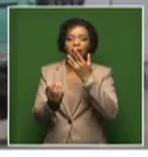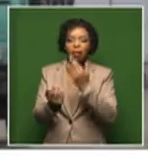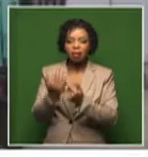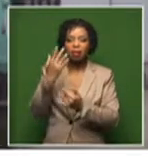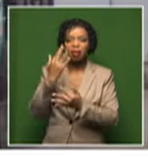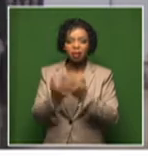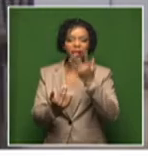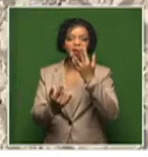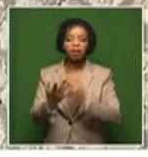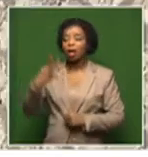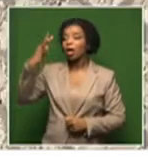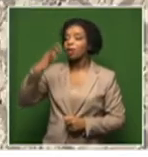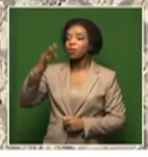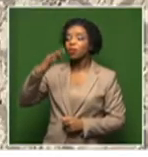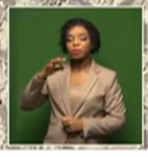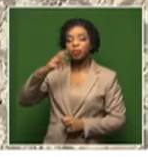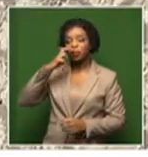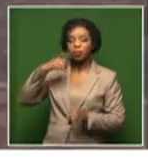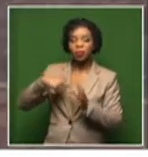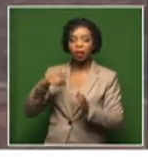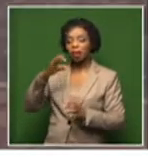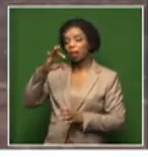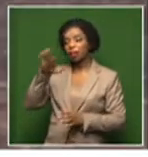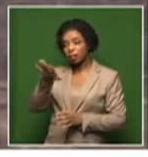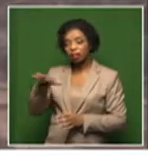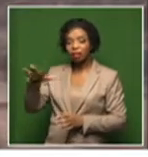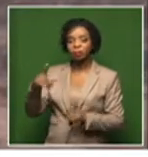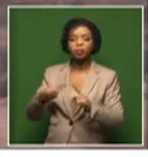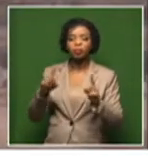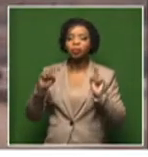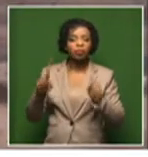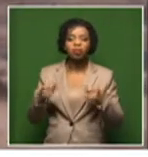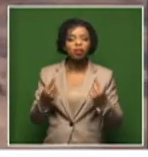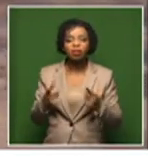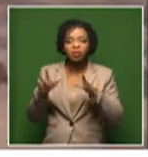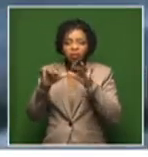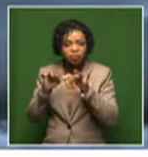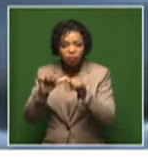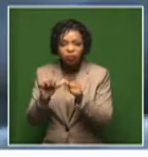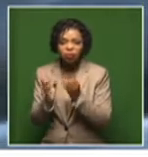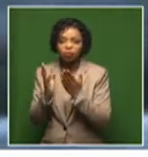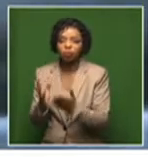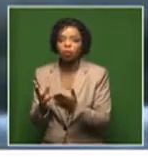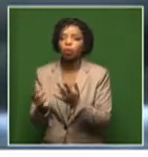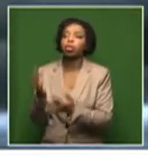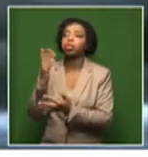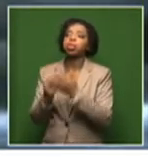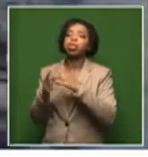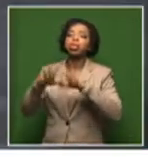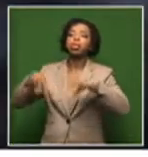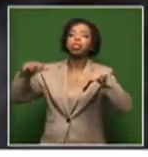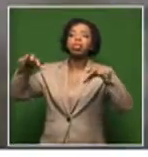We can no longer continue feeding our addiction to fossil fuels as if there is no tomorrow,